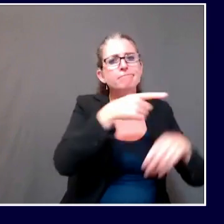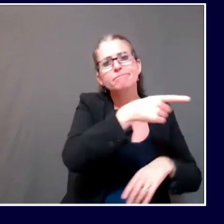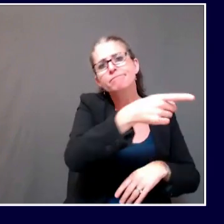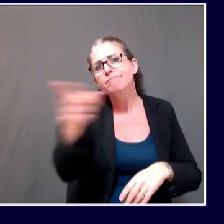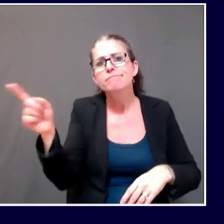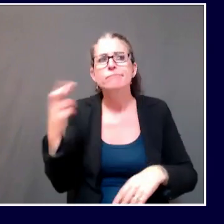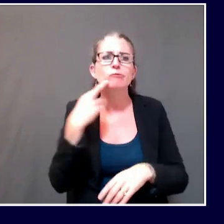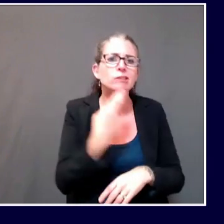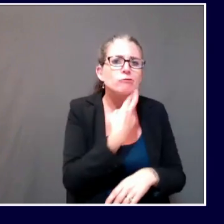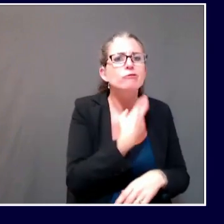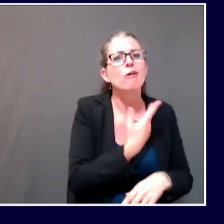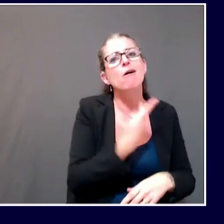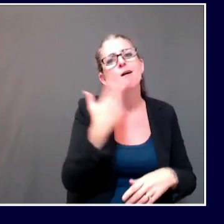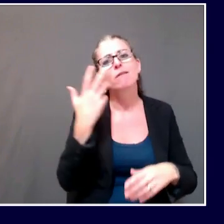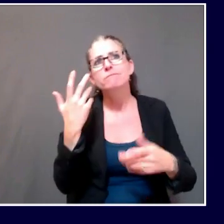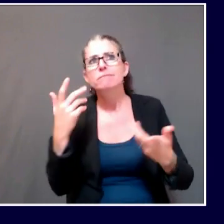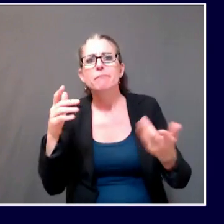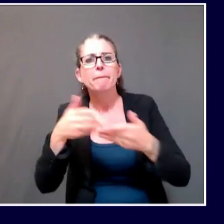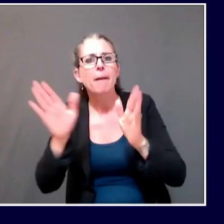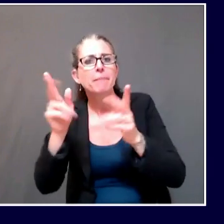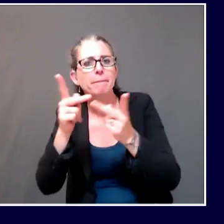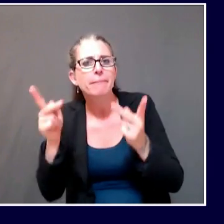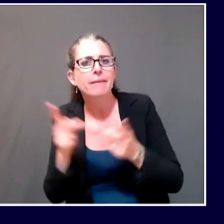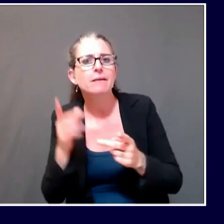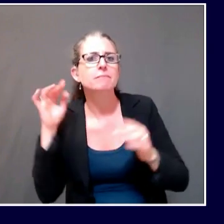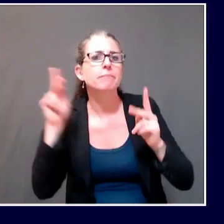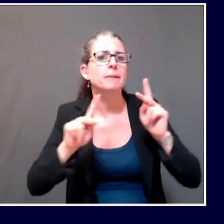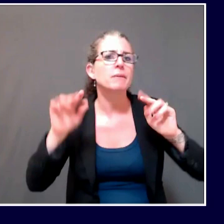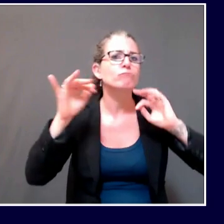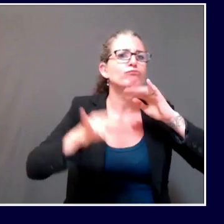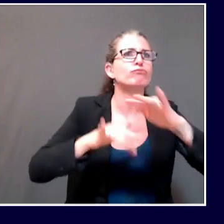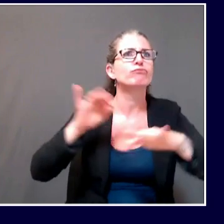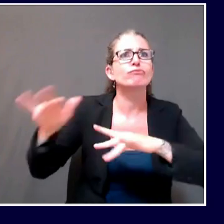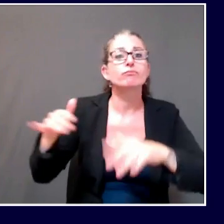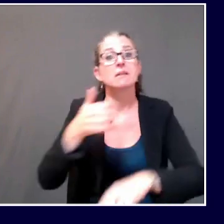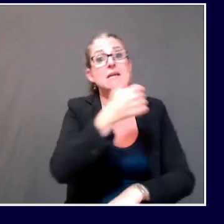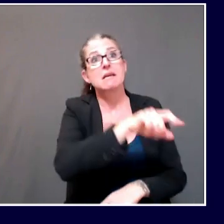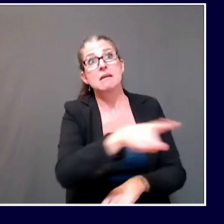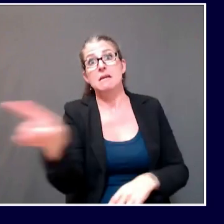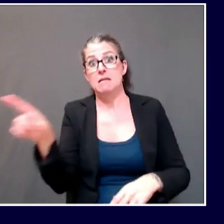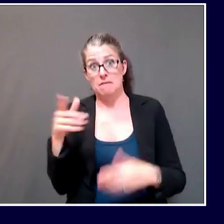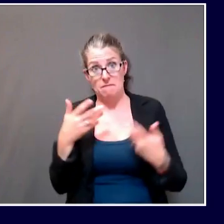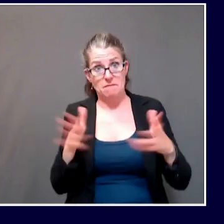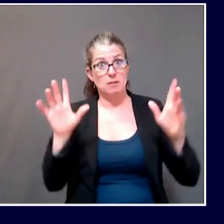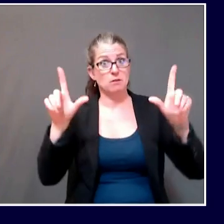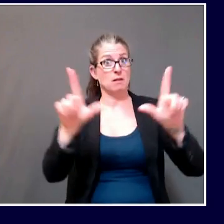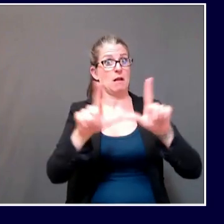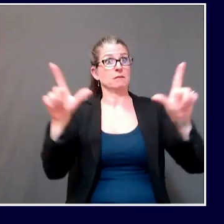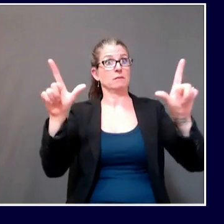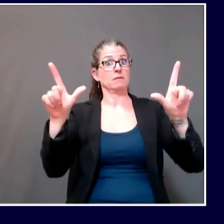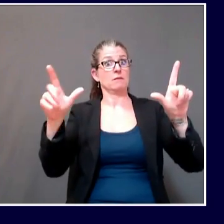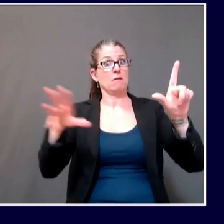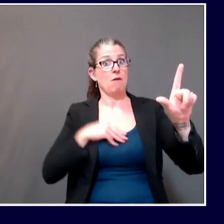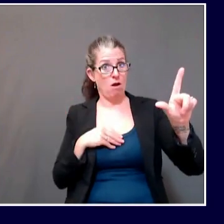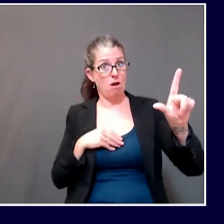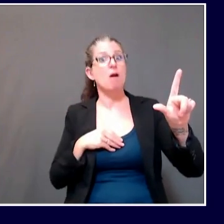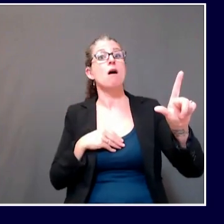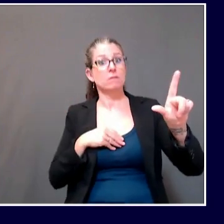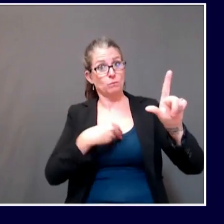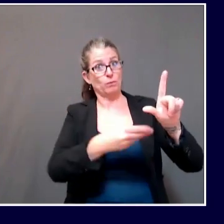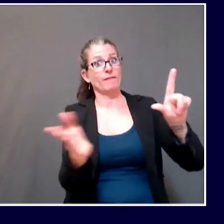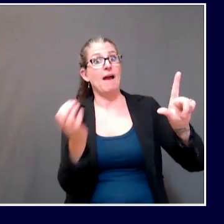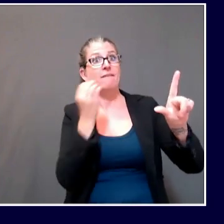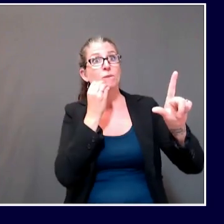working with any licensed entity, such as this one, is to issue this IHH,